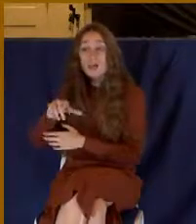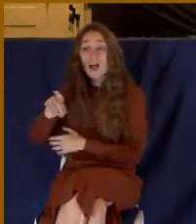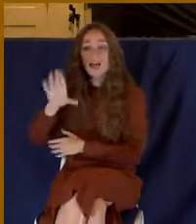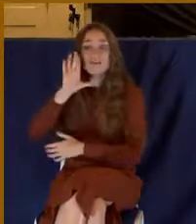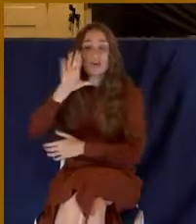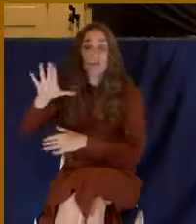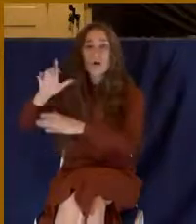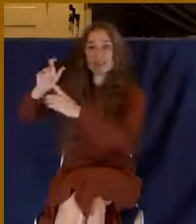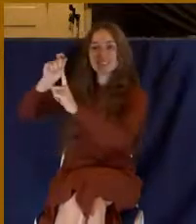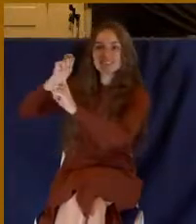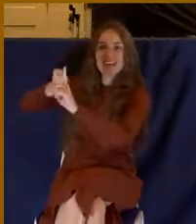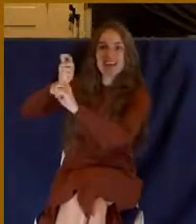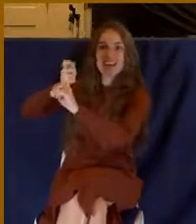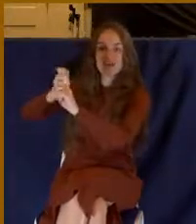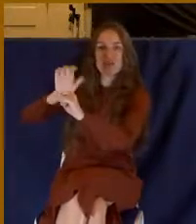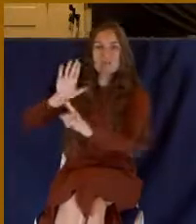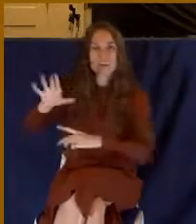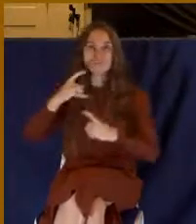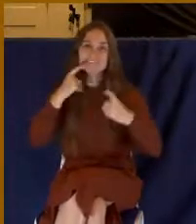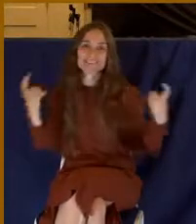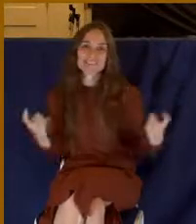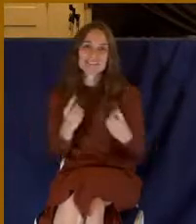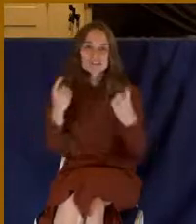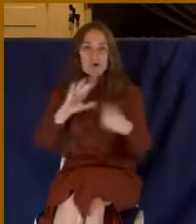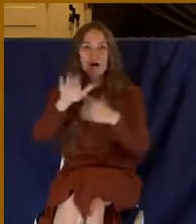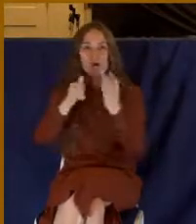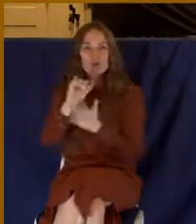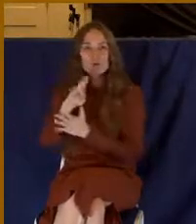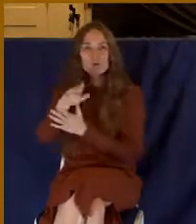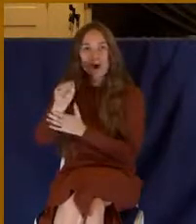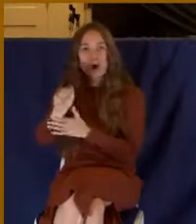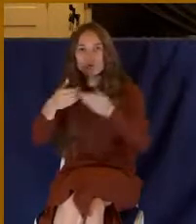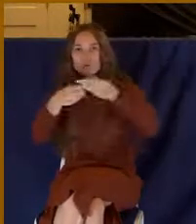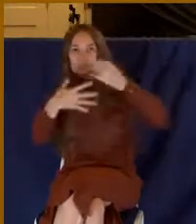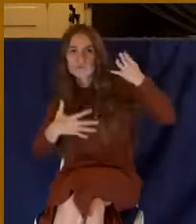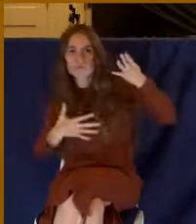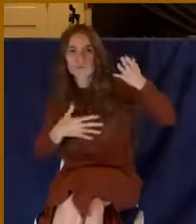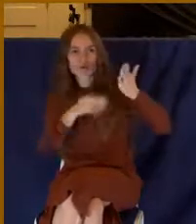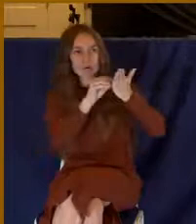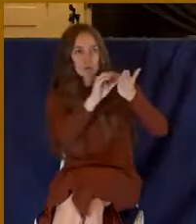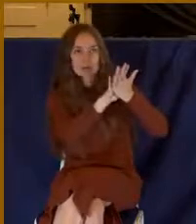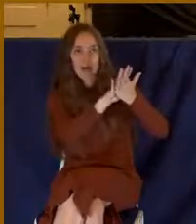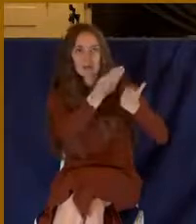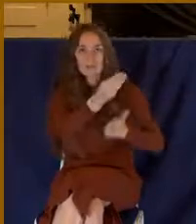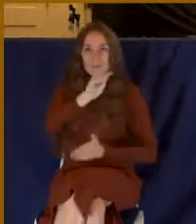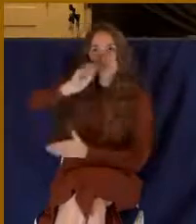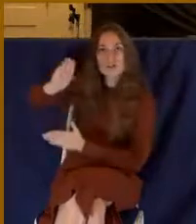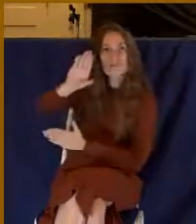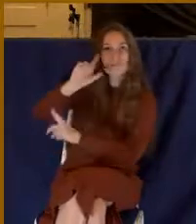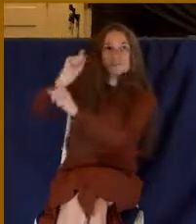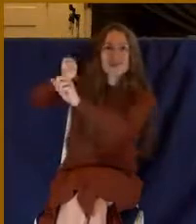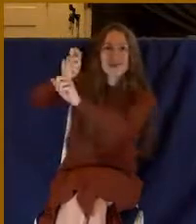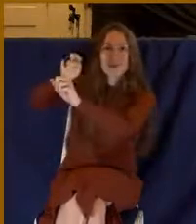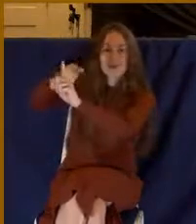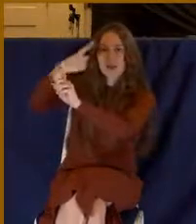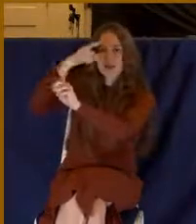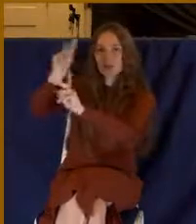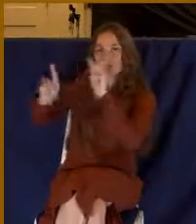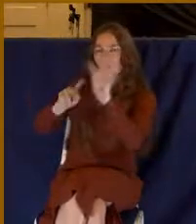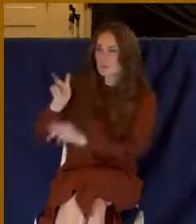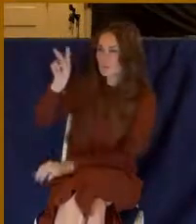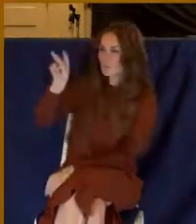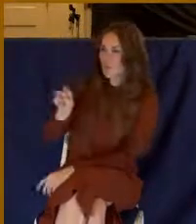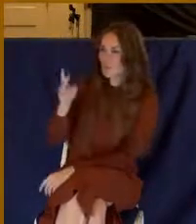when they walked by, they would see those crimes and knew that the person was being crucified for those things. But when Jesus died on the cross, he was